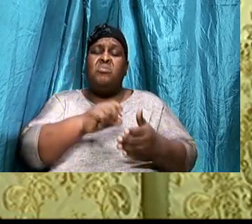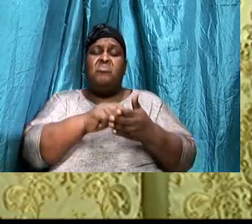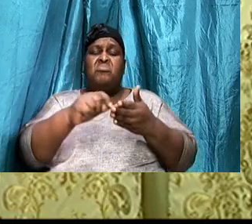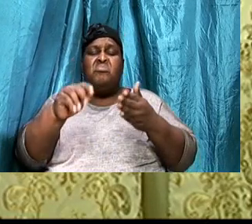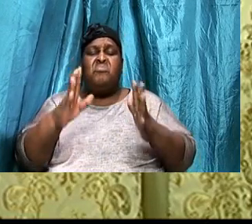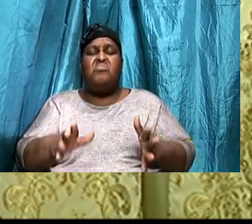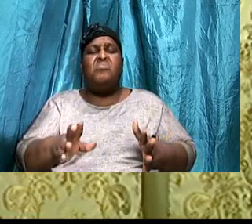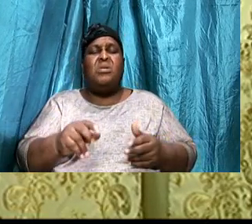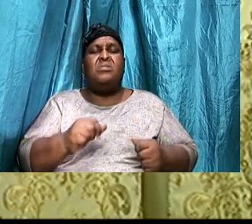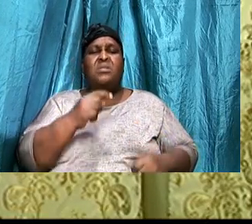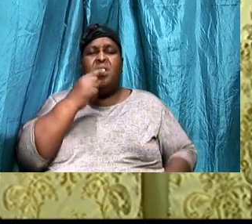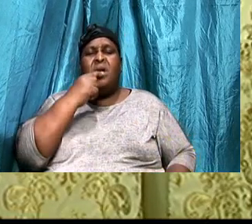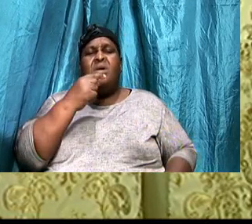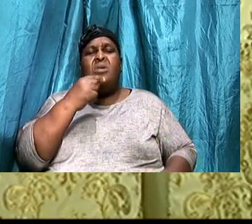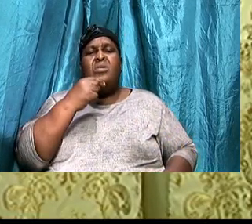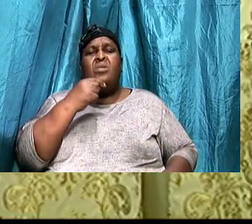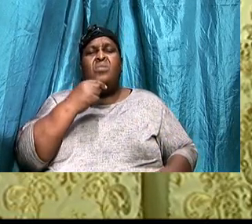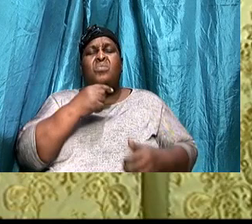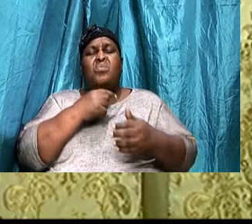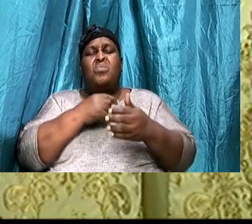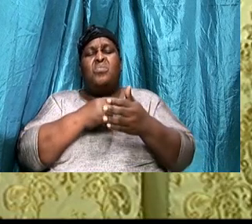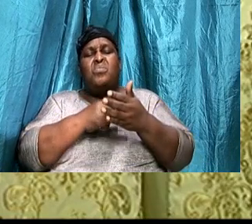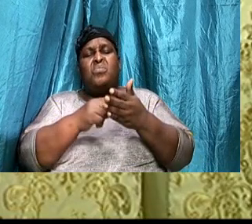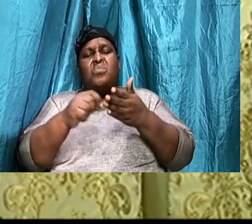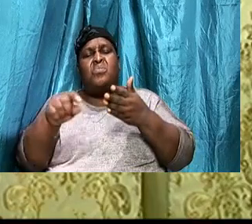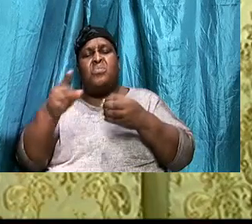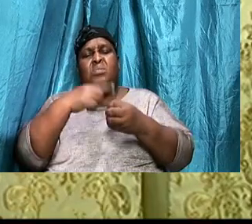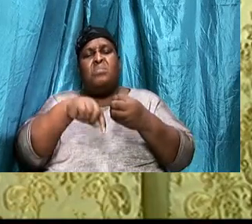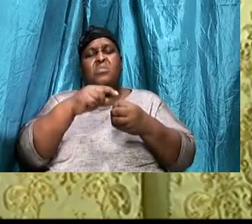Wrote, About the righteous, Man,